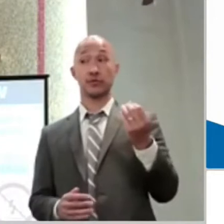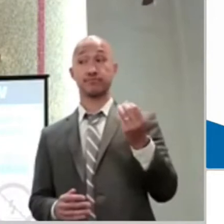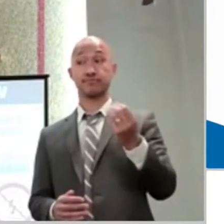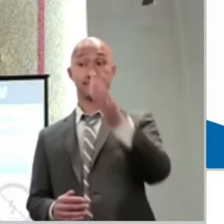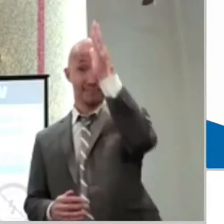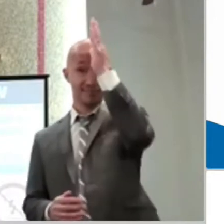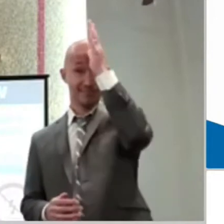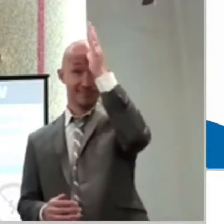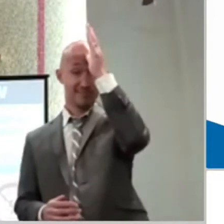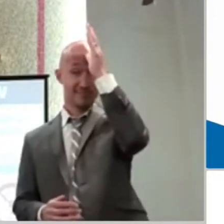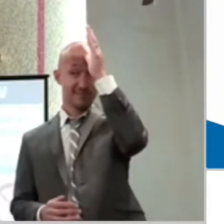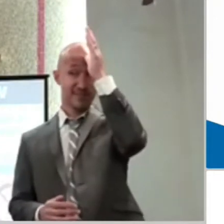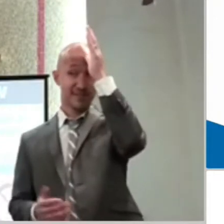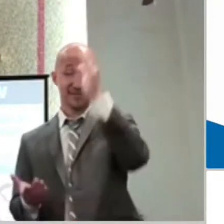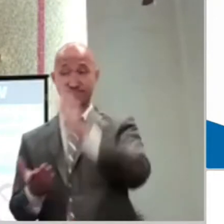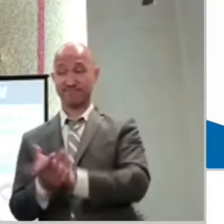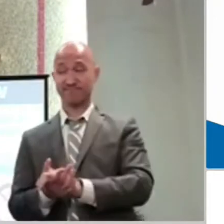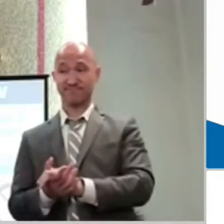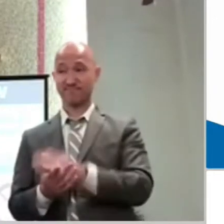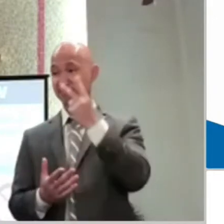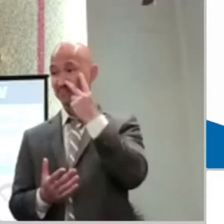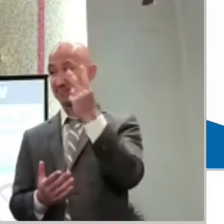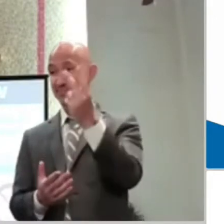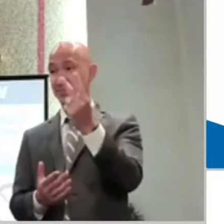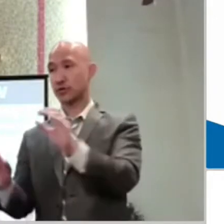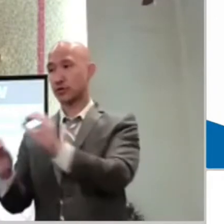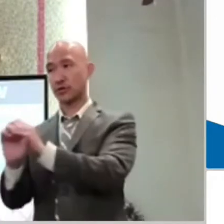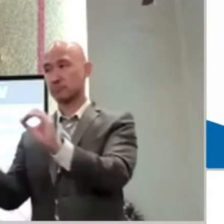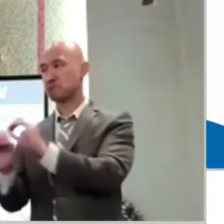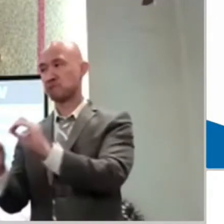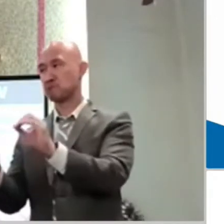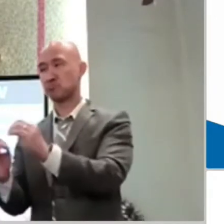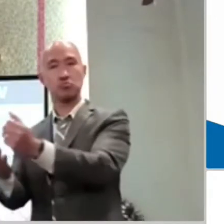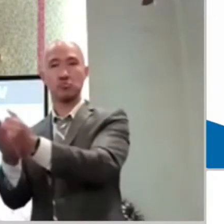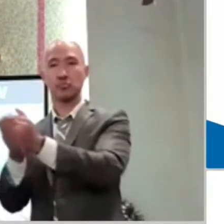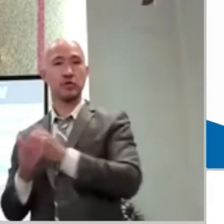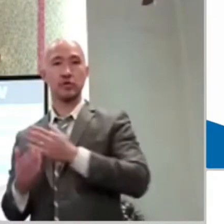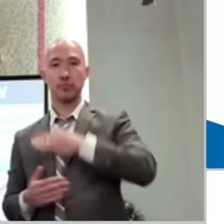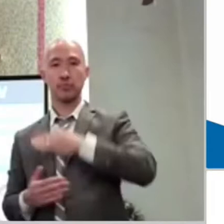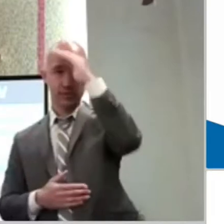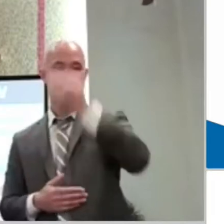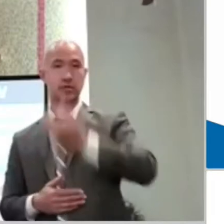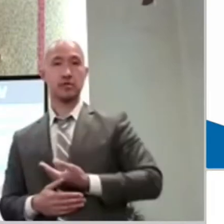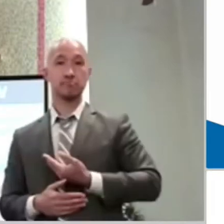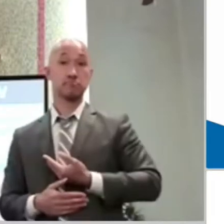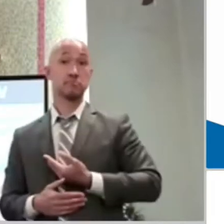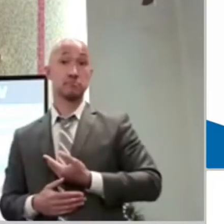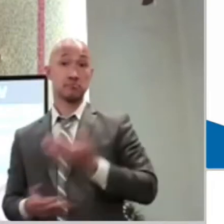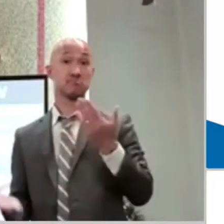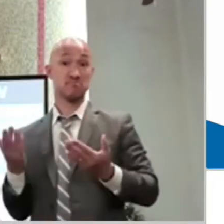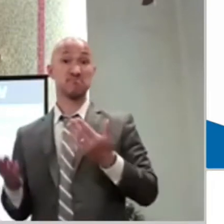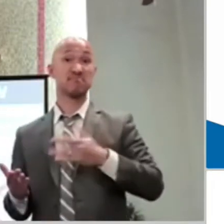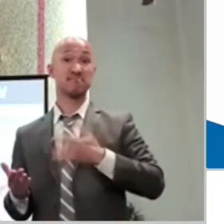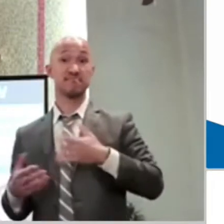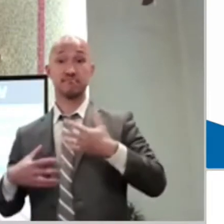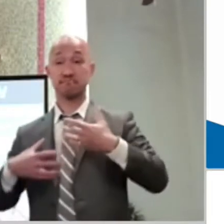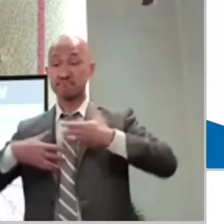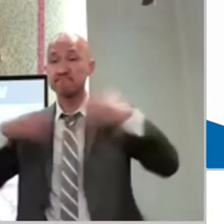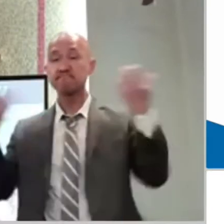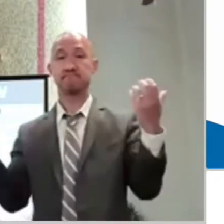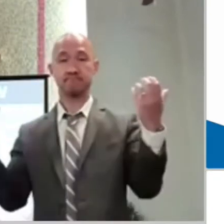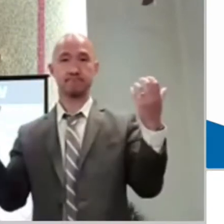failure. Think of the woman who bled for 12 years also, you know, because she also had a condition